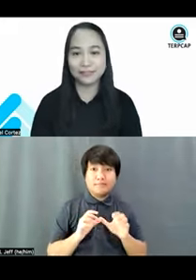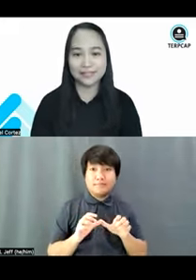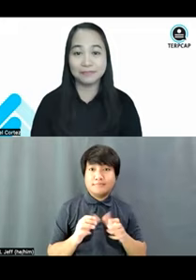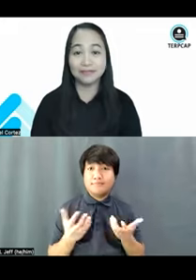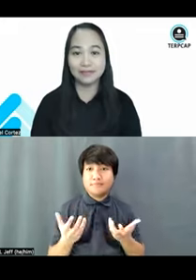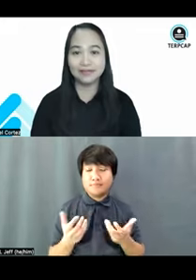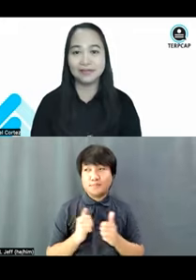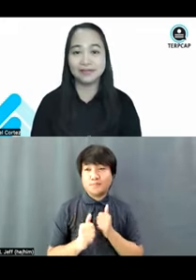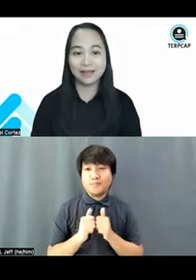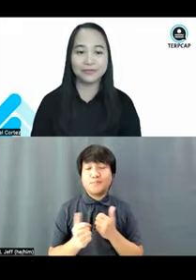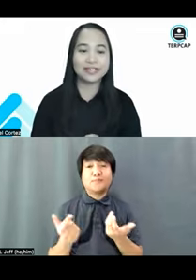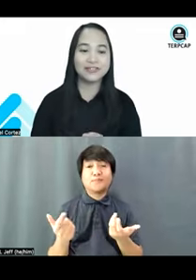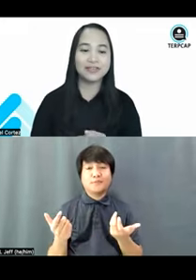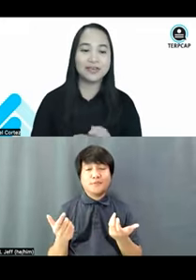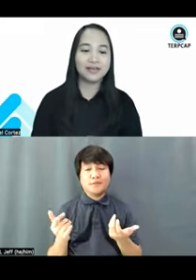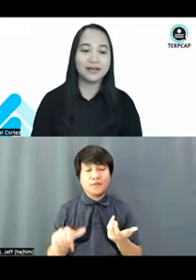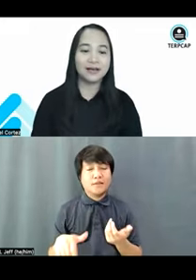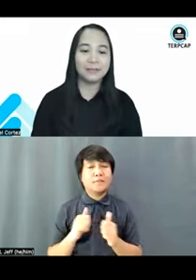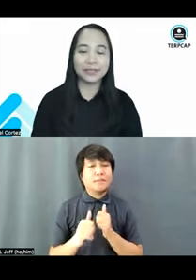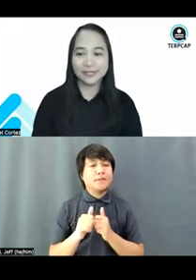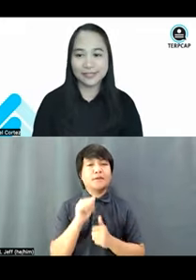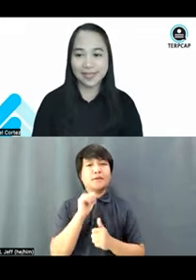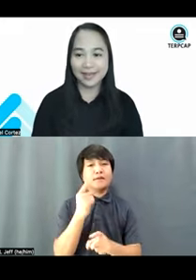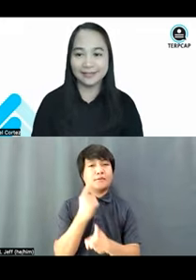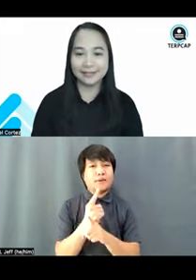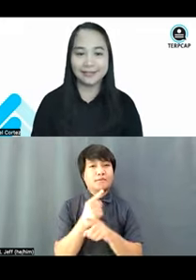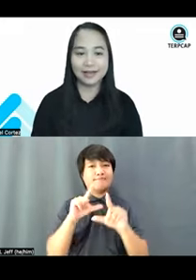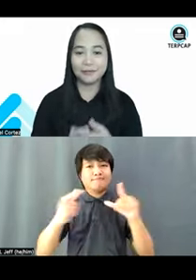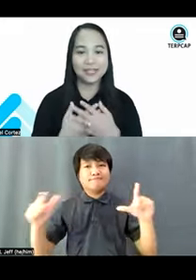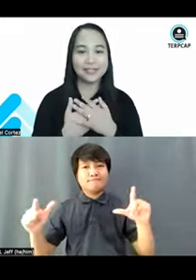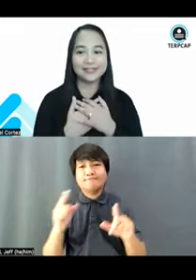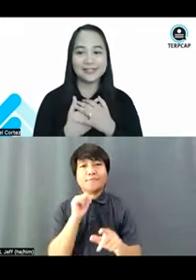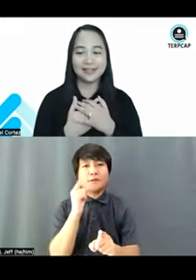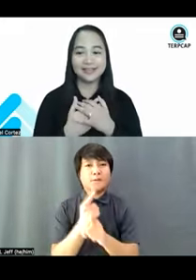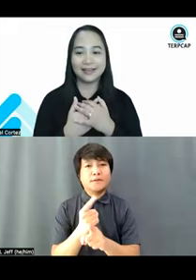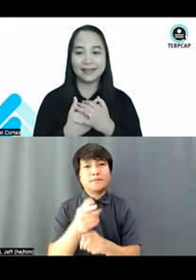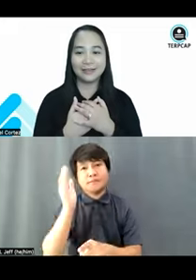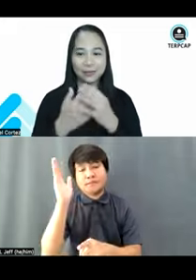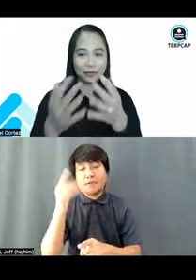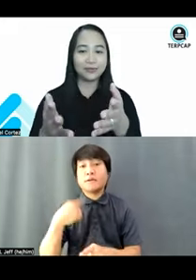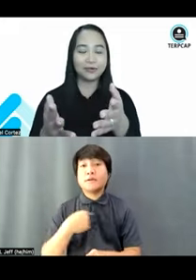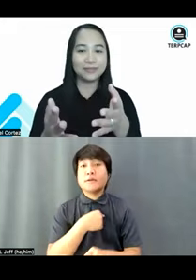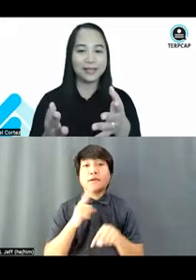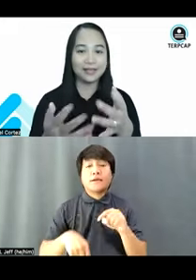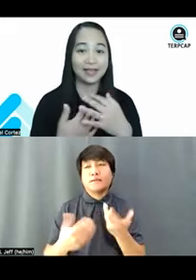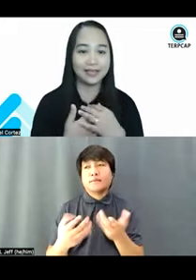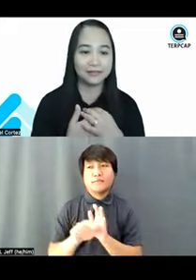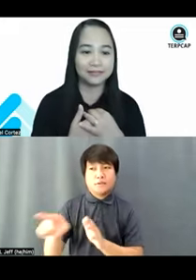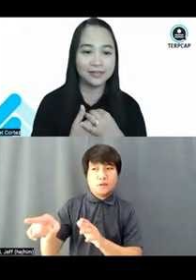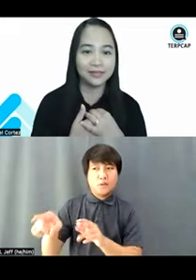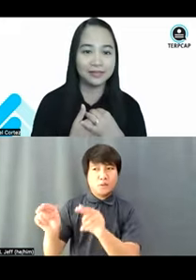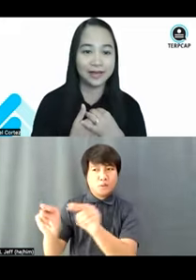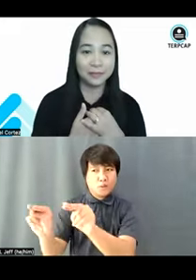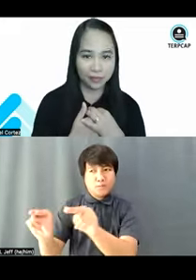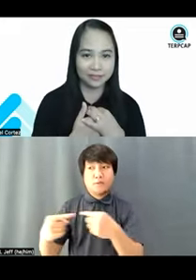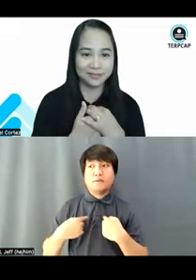respectful disability language. Because again, we can't say that you're normal and I am